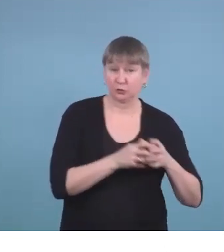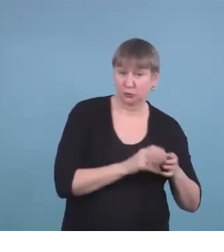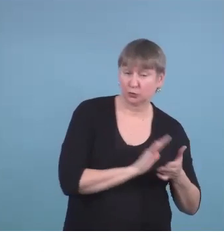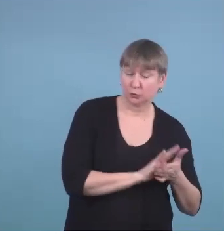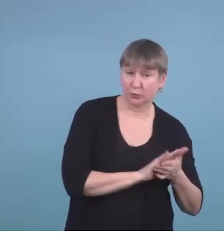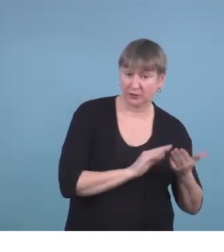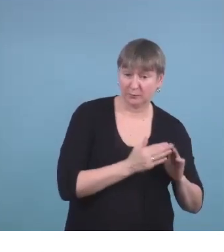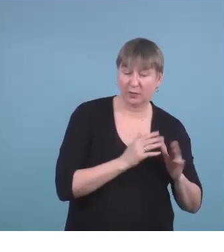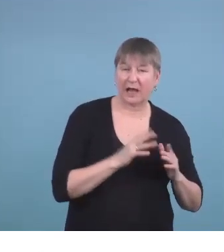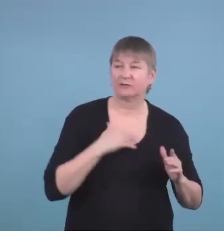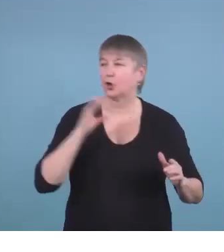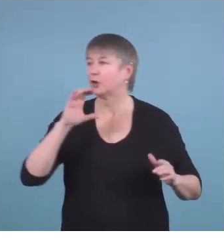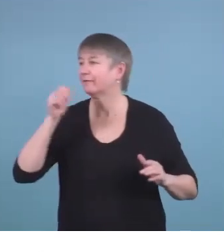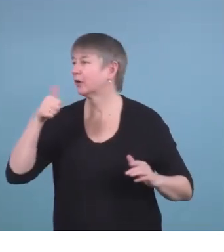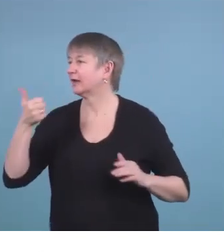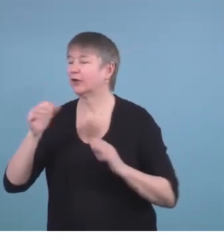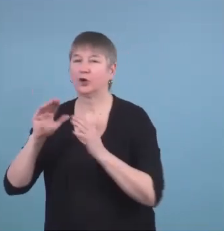that gets you